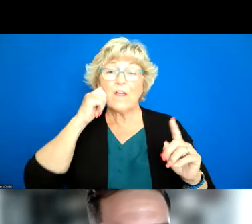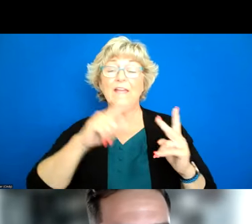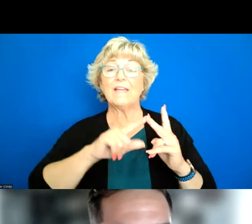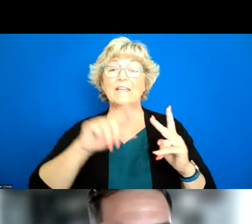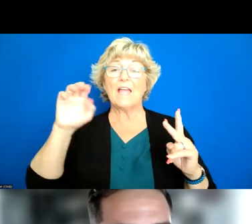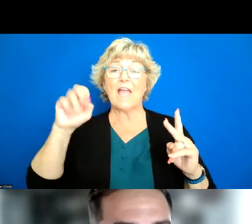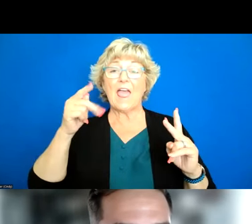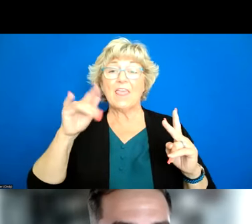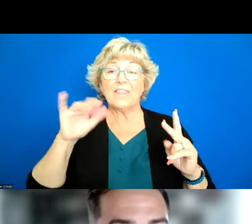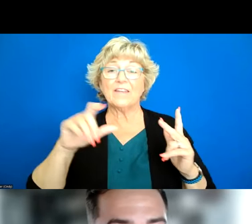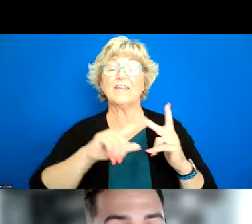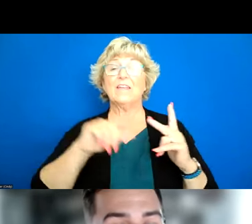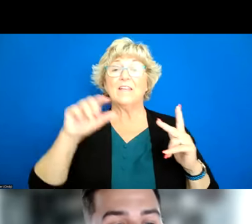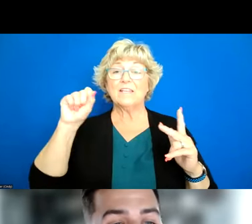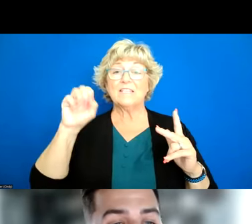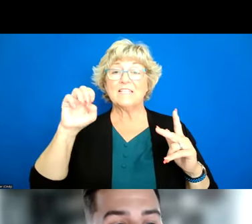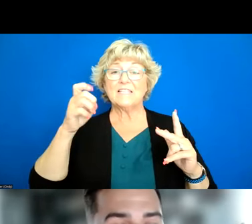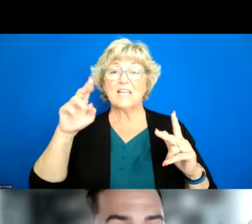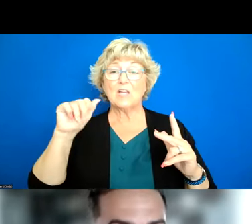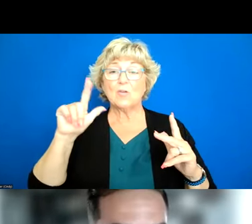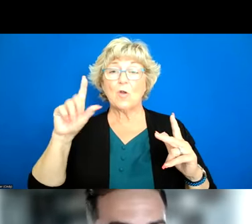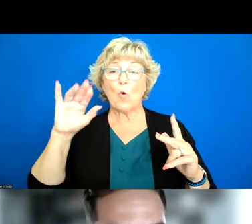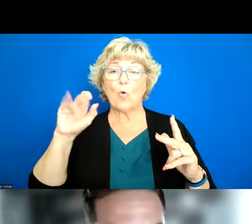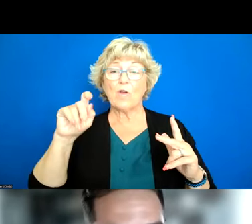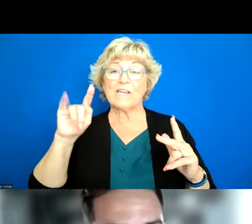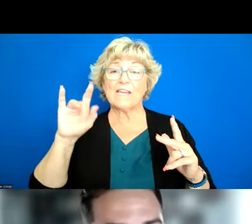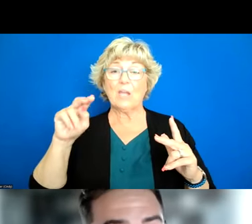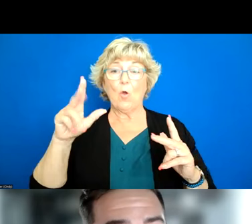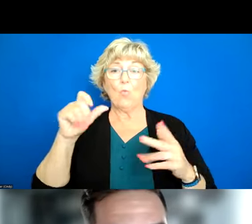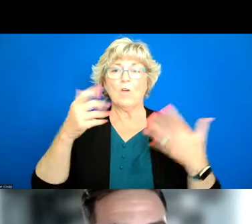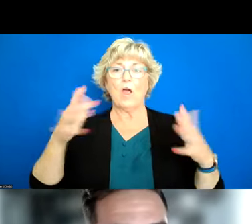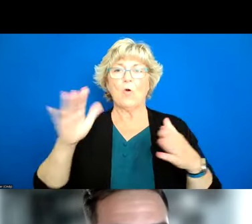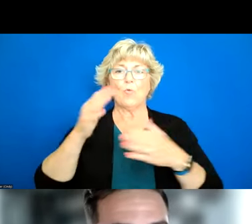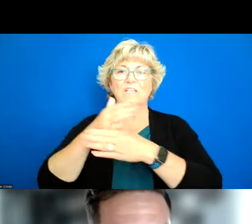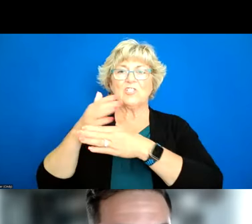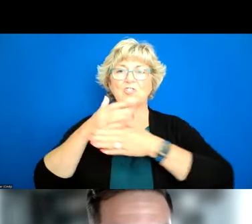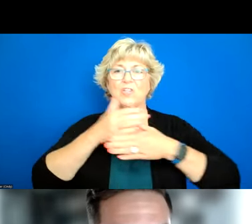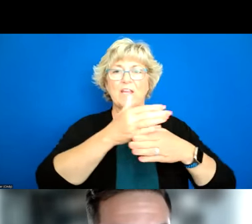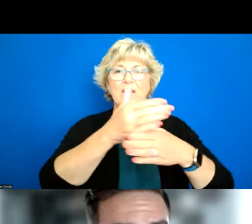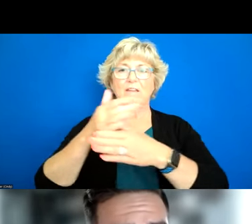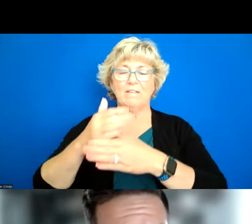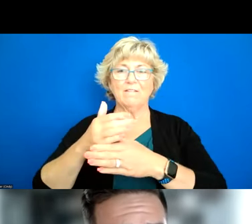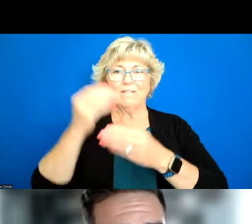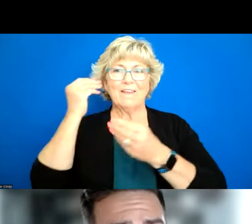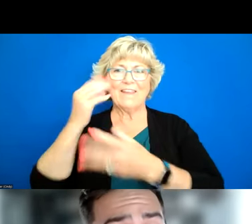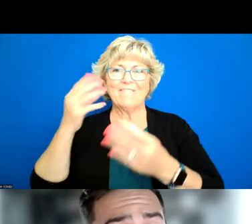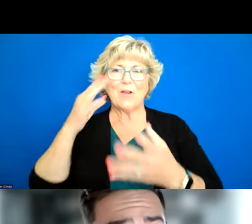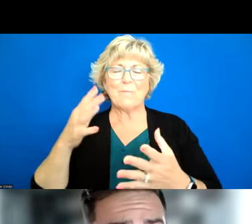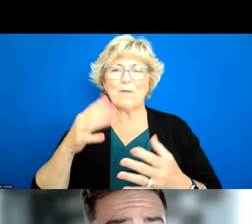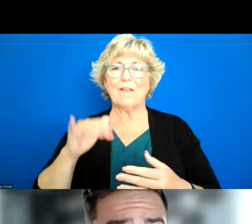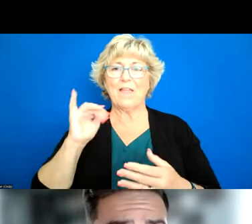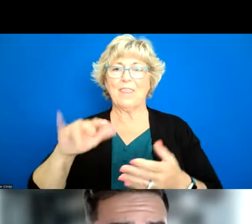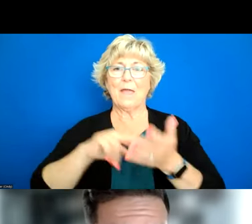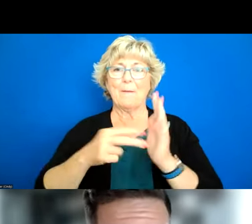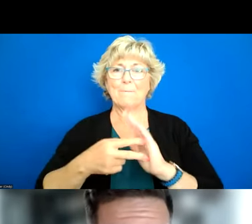orientation gender identity was something that was shared across all cal hhs departments and that makes